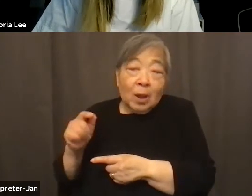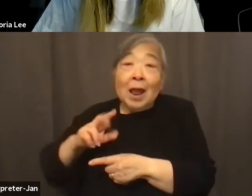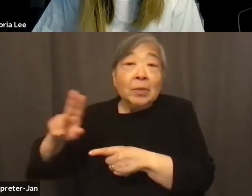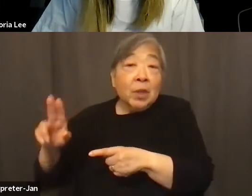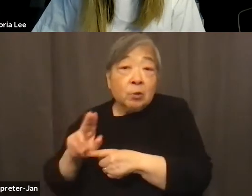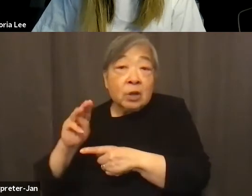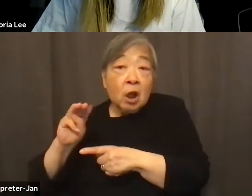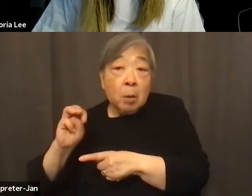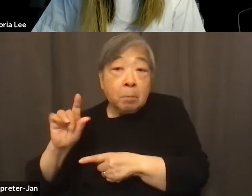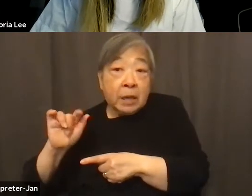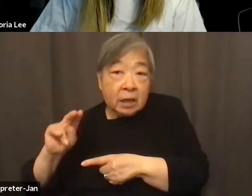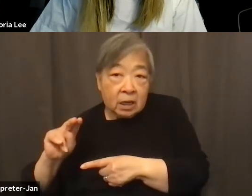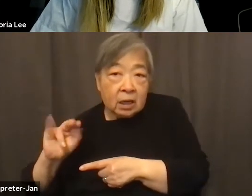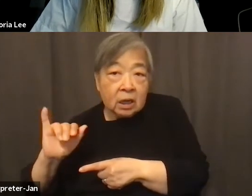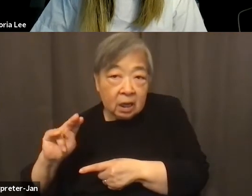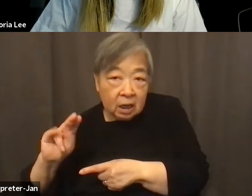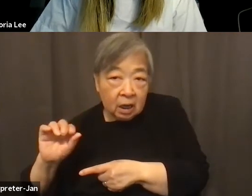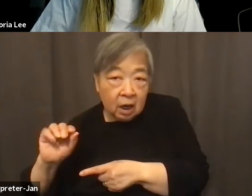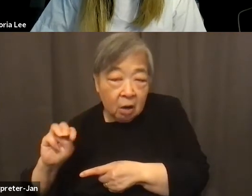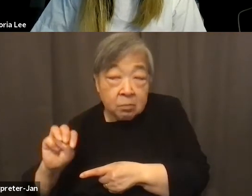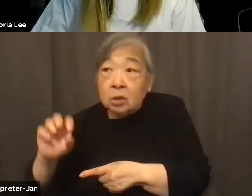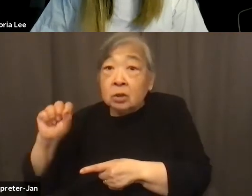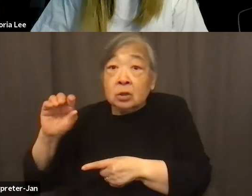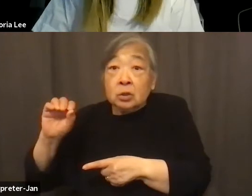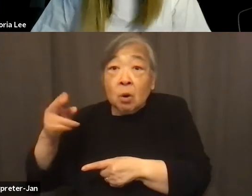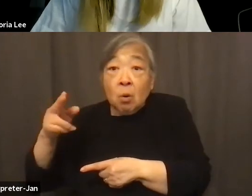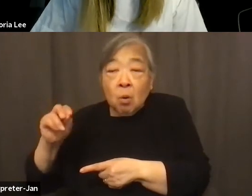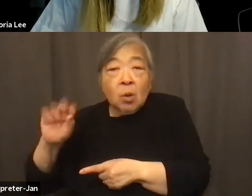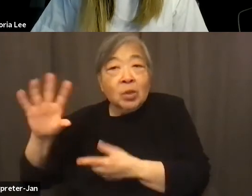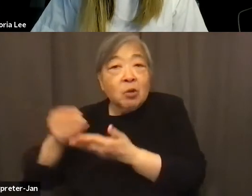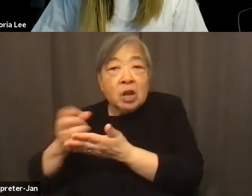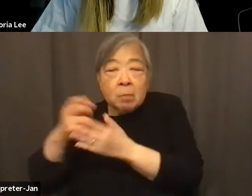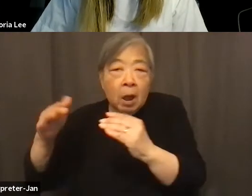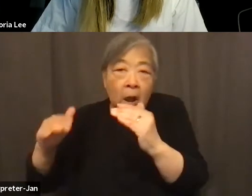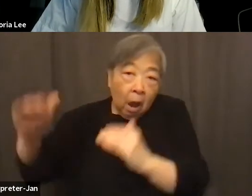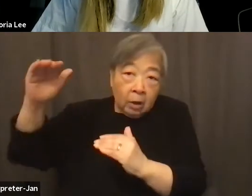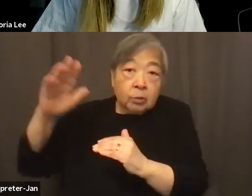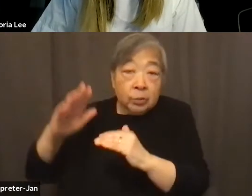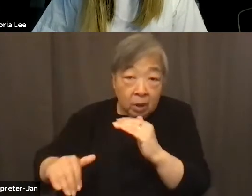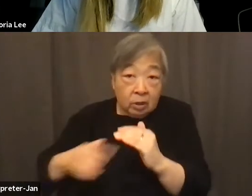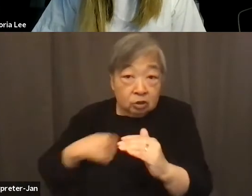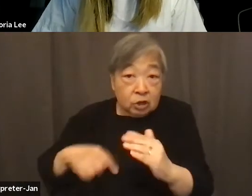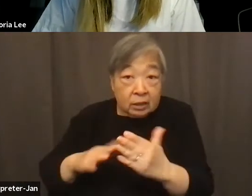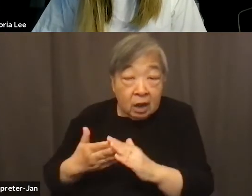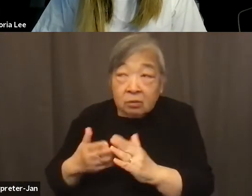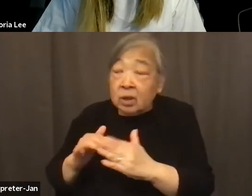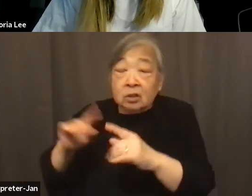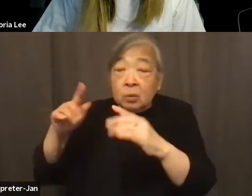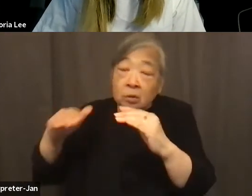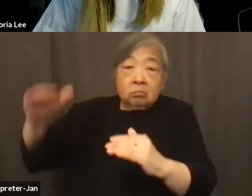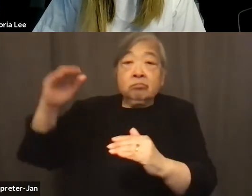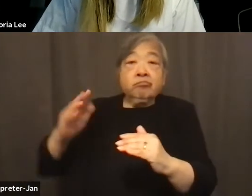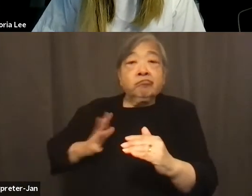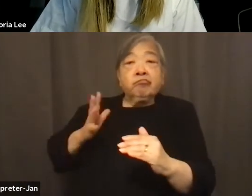Soho is a higher income than Chinatown, and it's literally, that's the result of gentrification. So that's why 50% of this